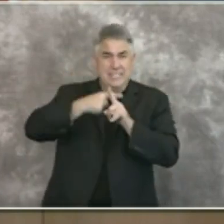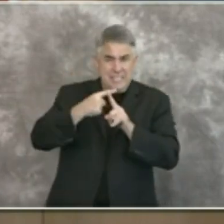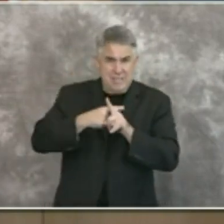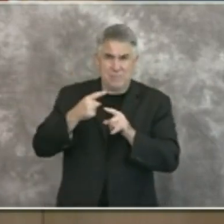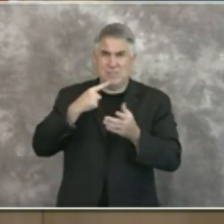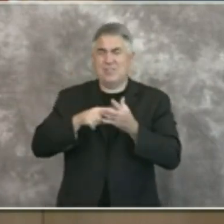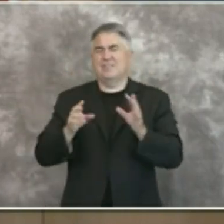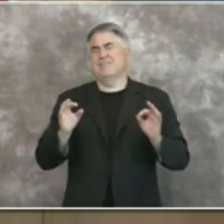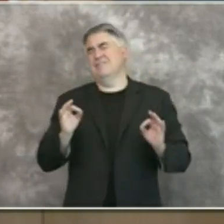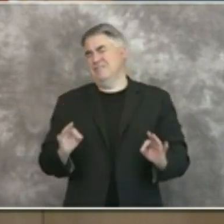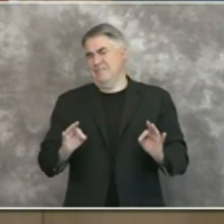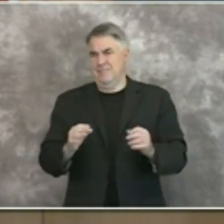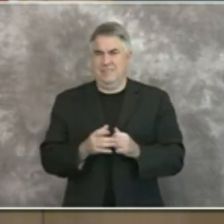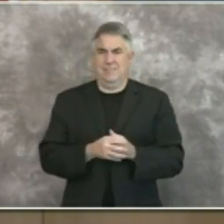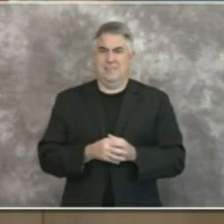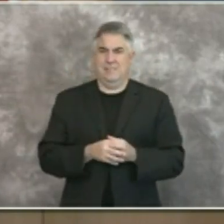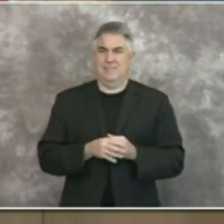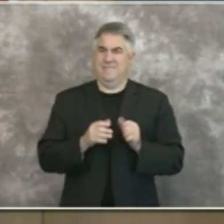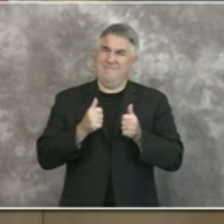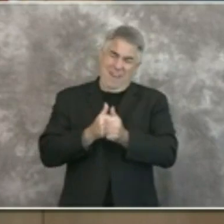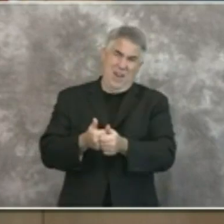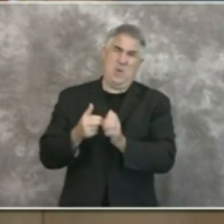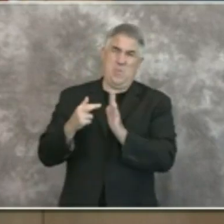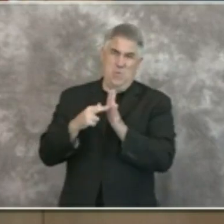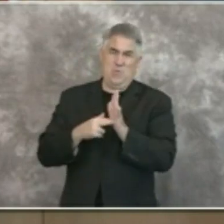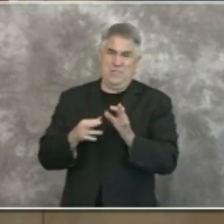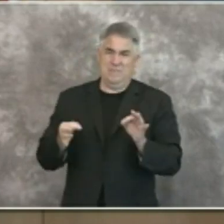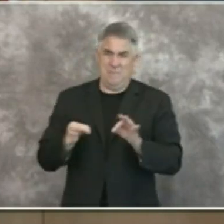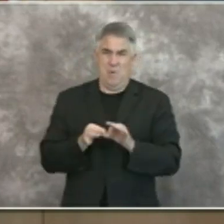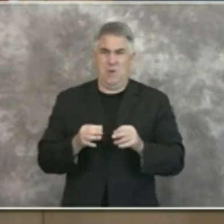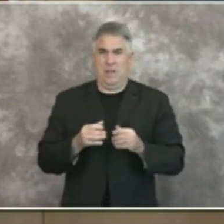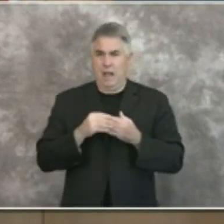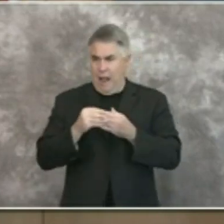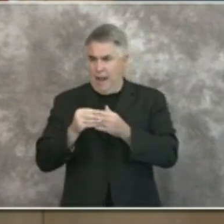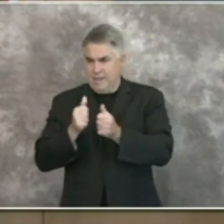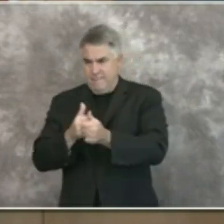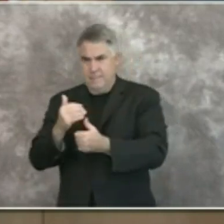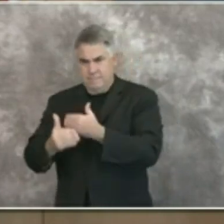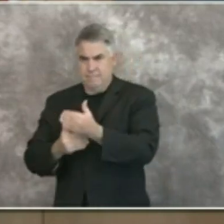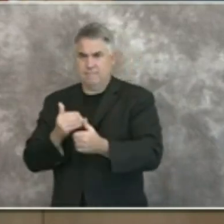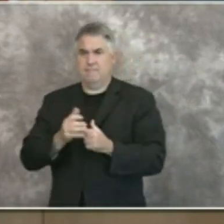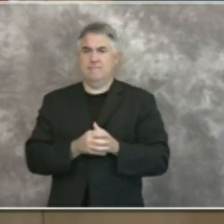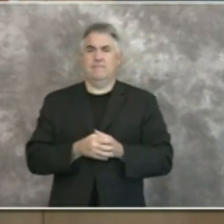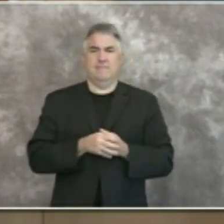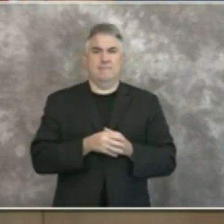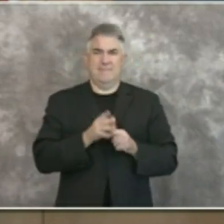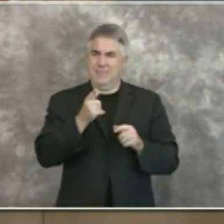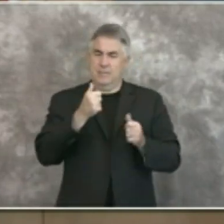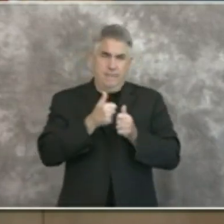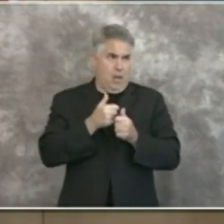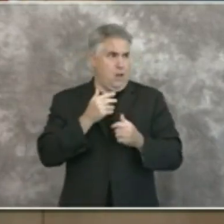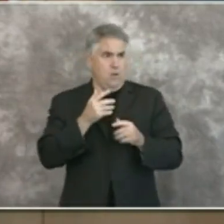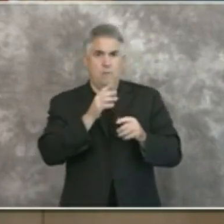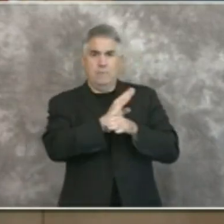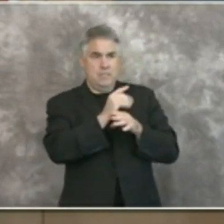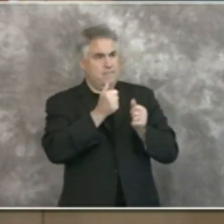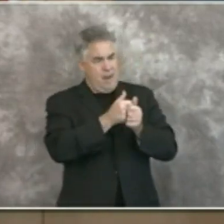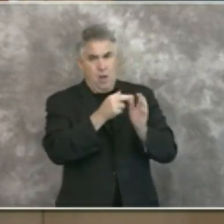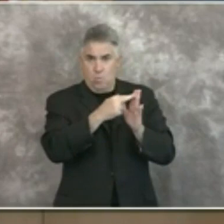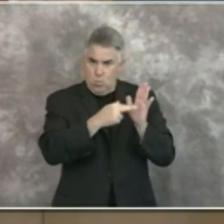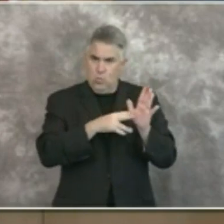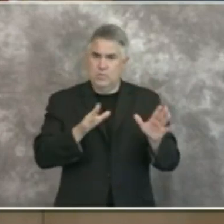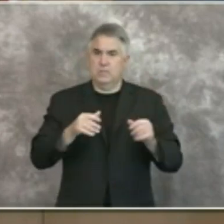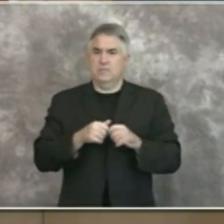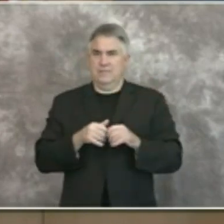safe reopening protocols following the guidance all of us doing as much as we possibly can are things that will help us ensure that we stay in a green